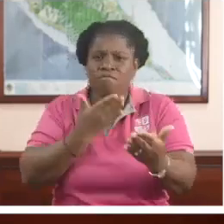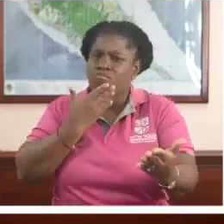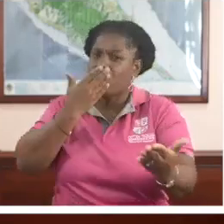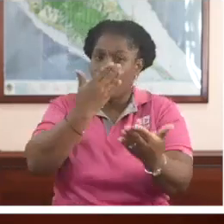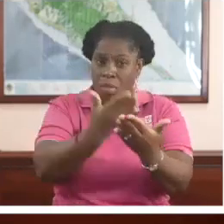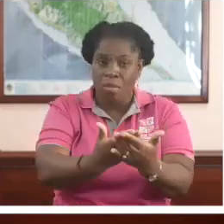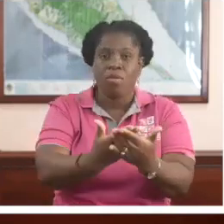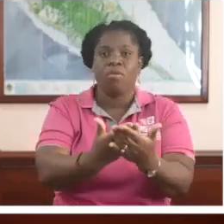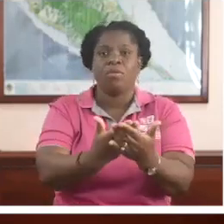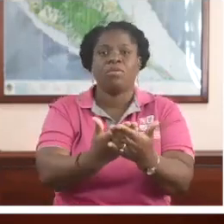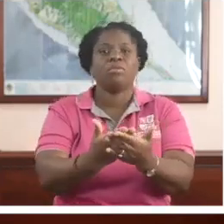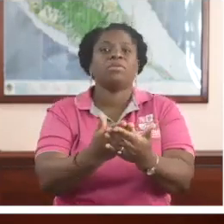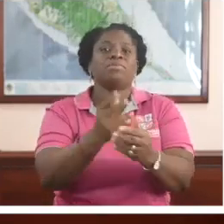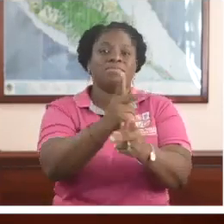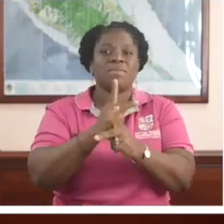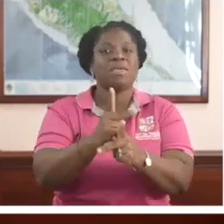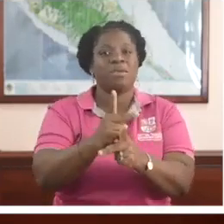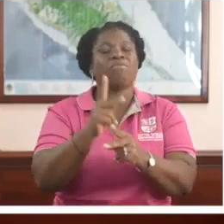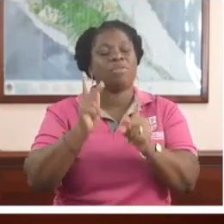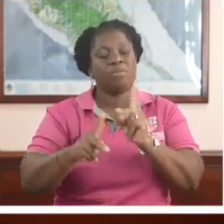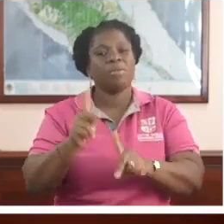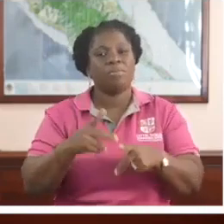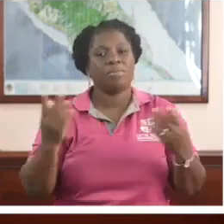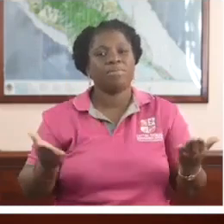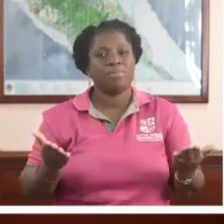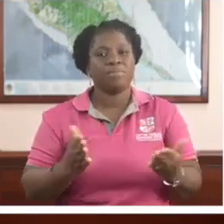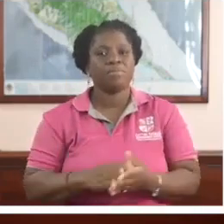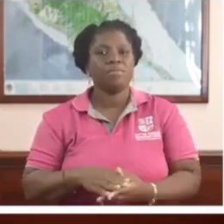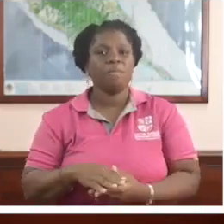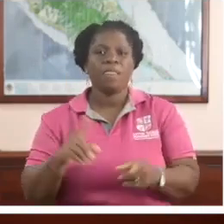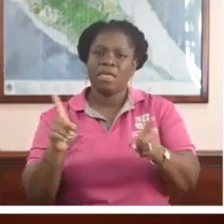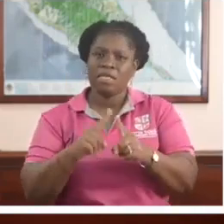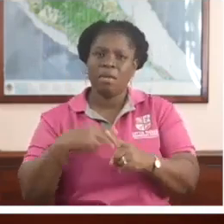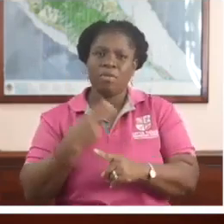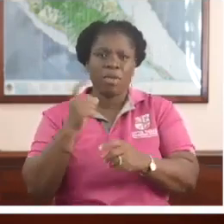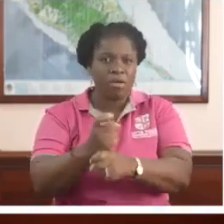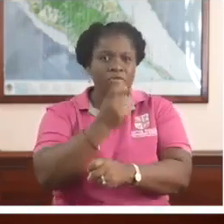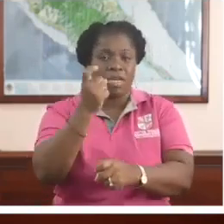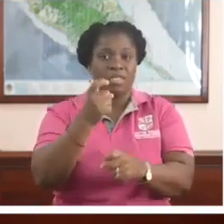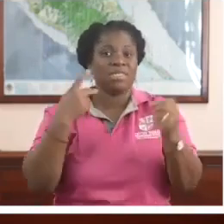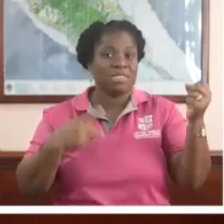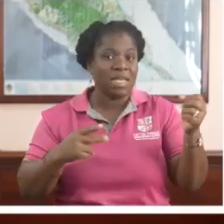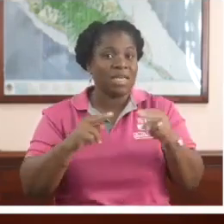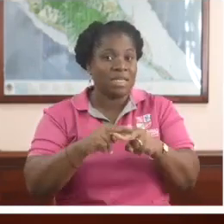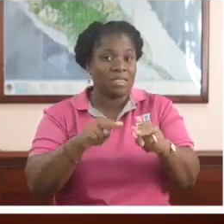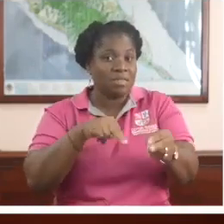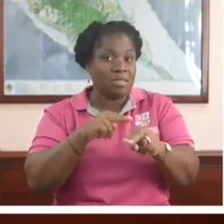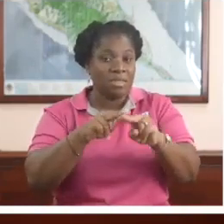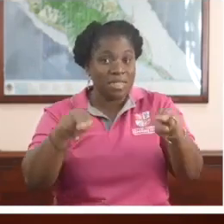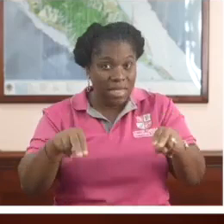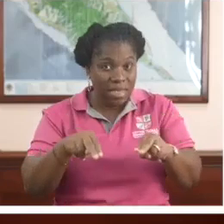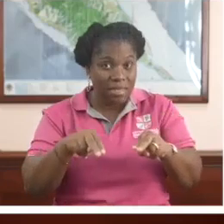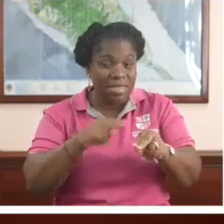excellent health care delivery to the citizens and residents of Sincere and Near East. We also congratulate the